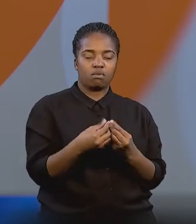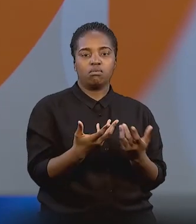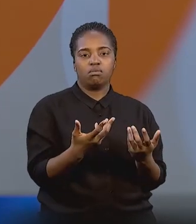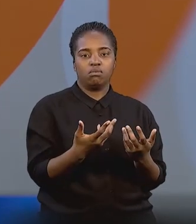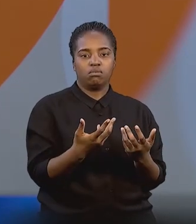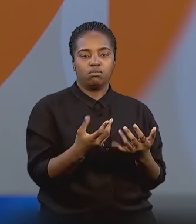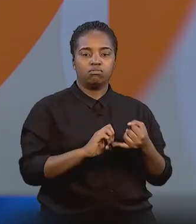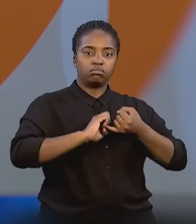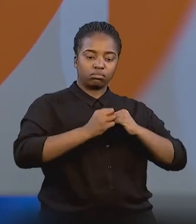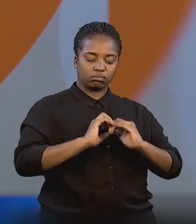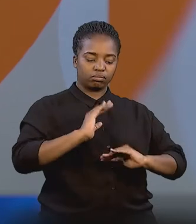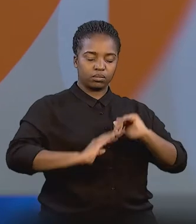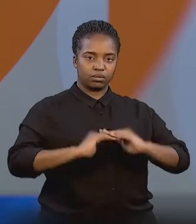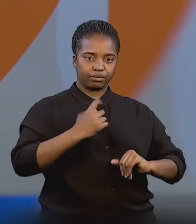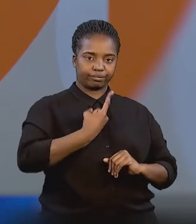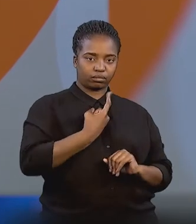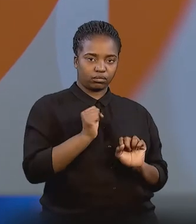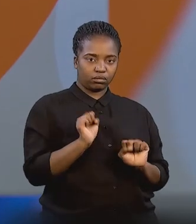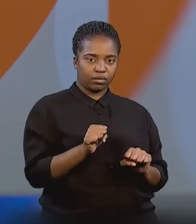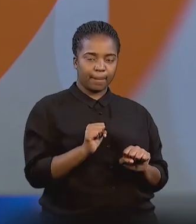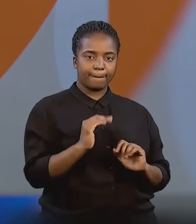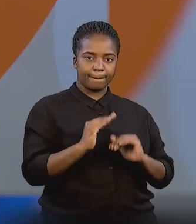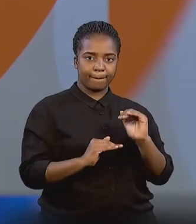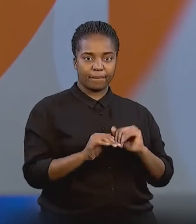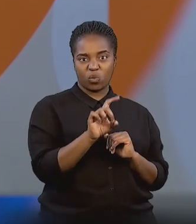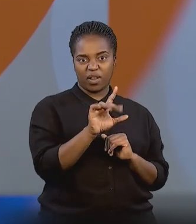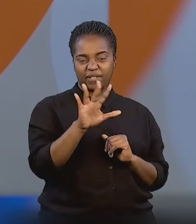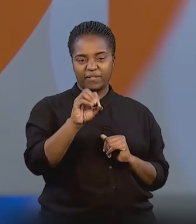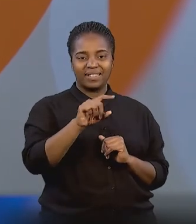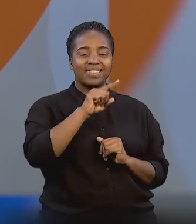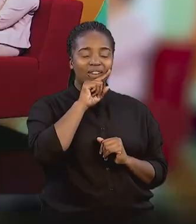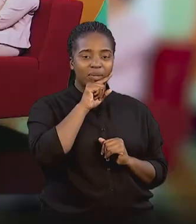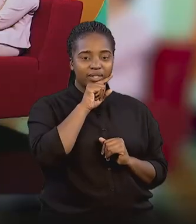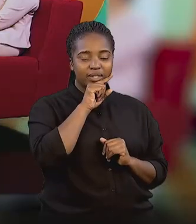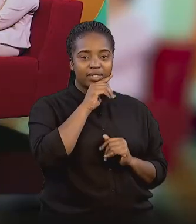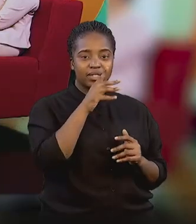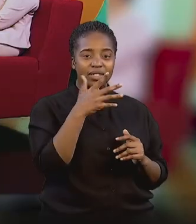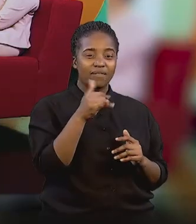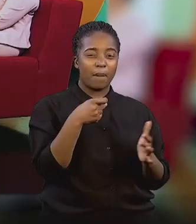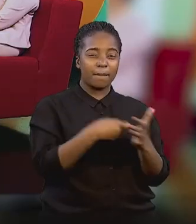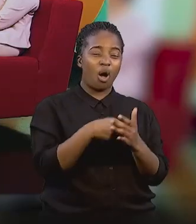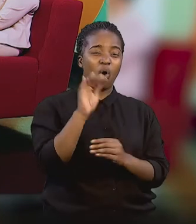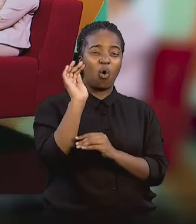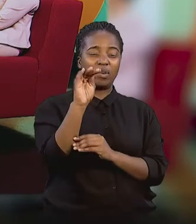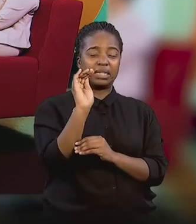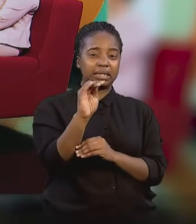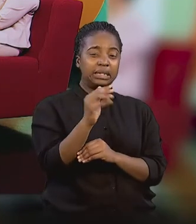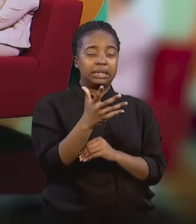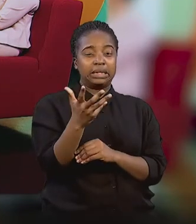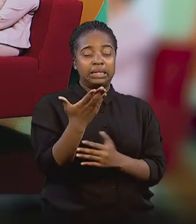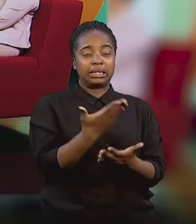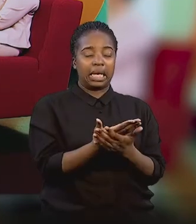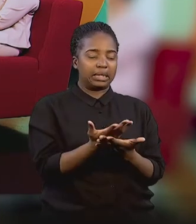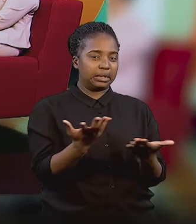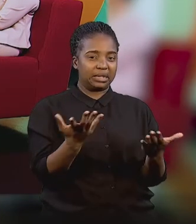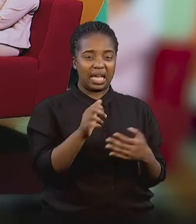built, and we managed to build them under 15,000 Rand a ski. Where if you go and buy them overseas, they can be